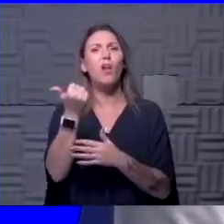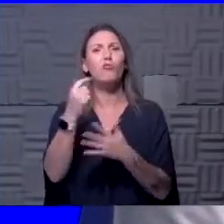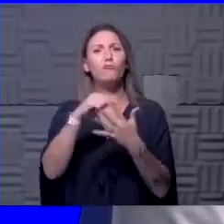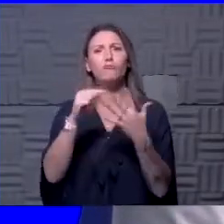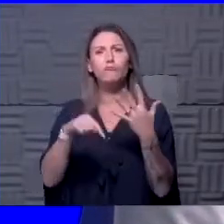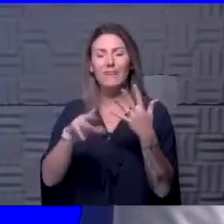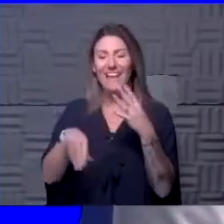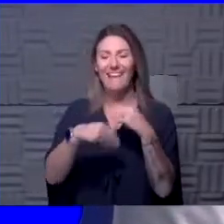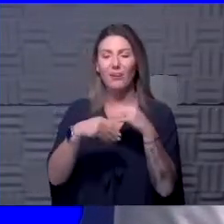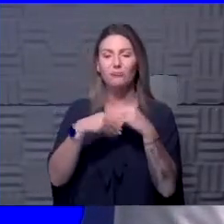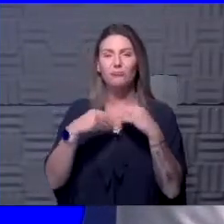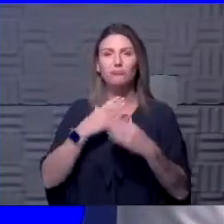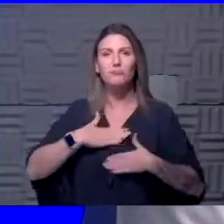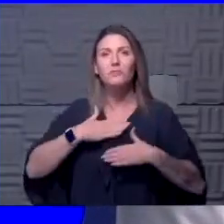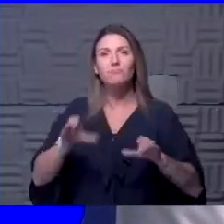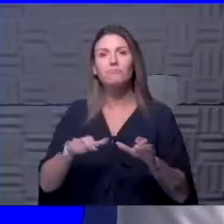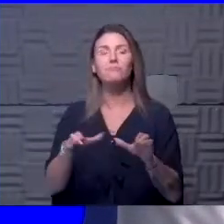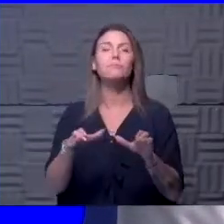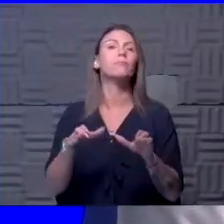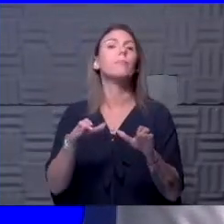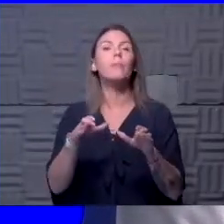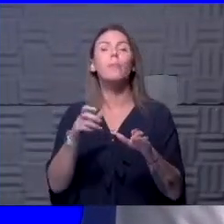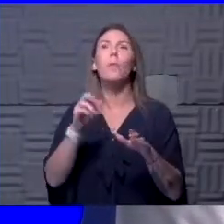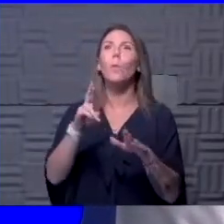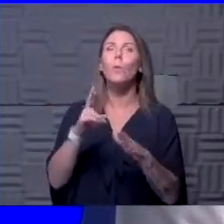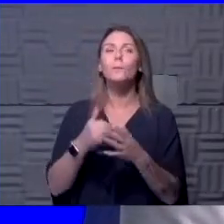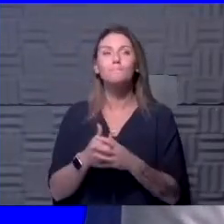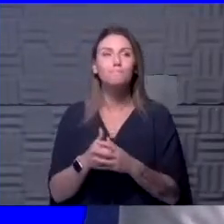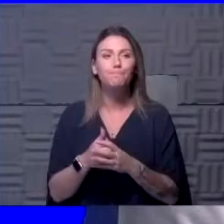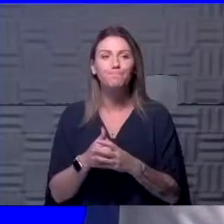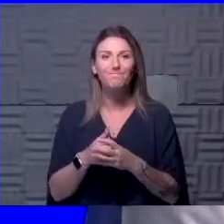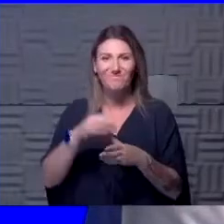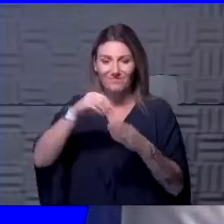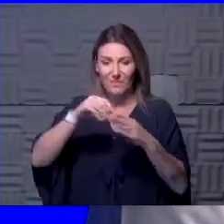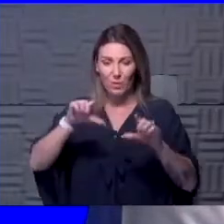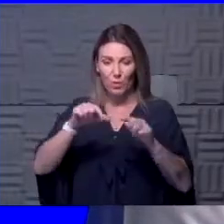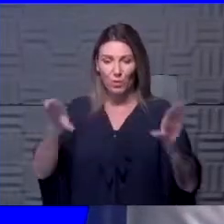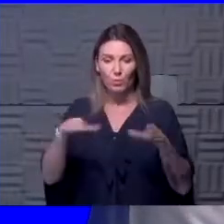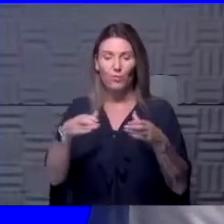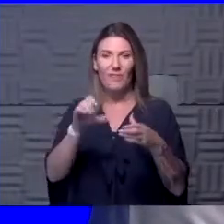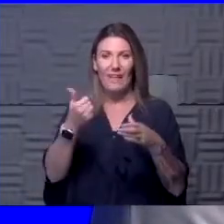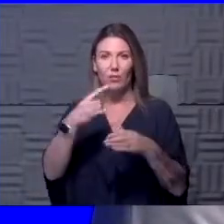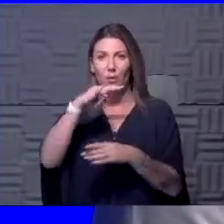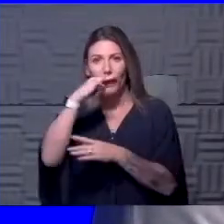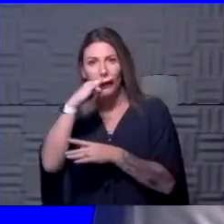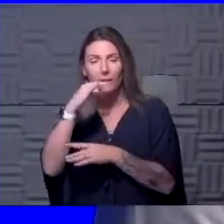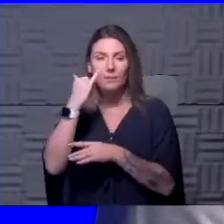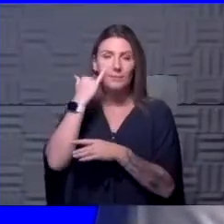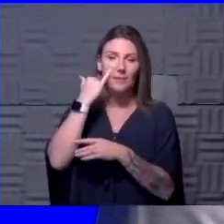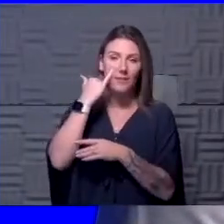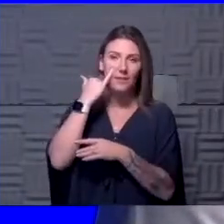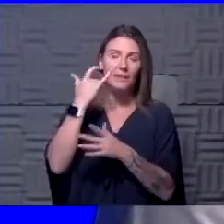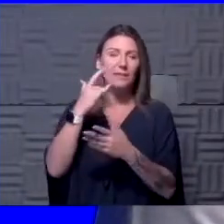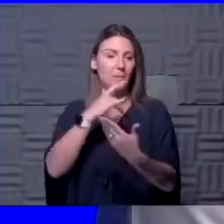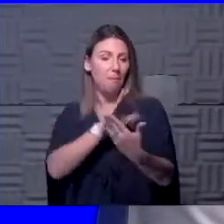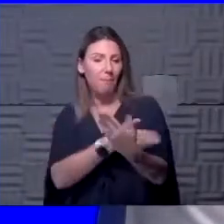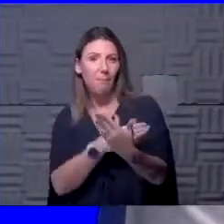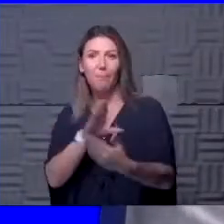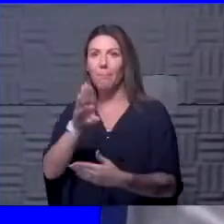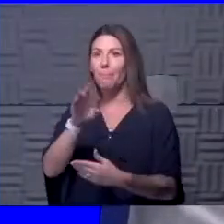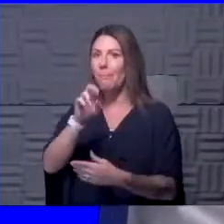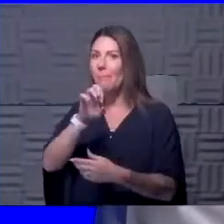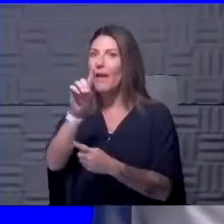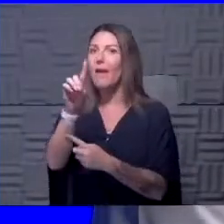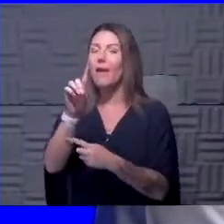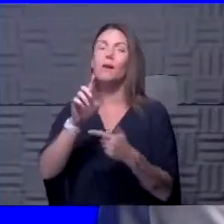you know, extracurricular or in groups with other children, whether that's band. You know, we've seen other